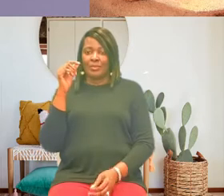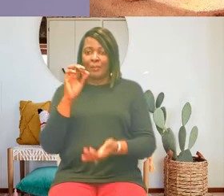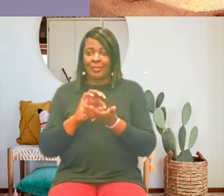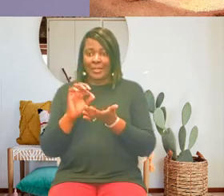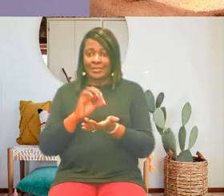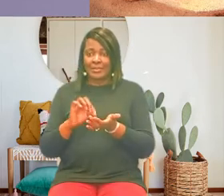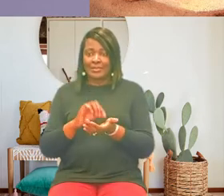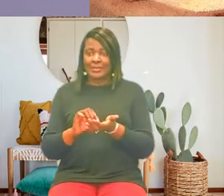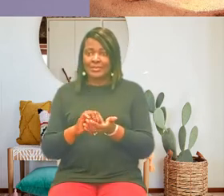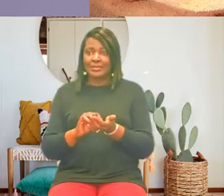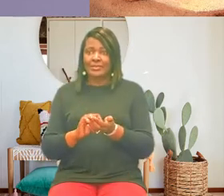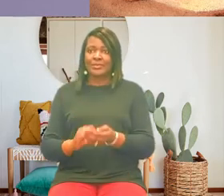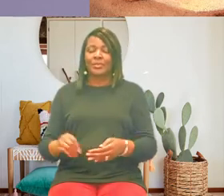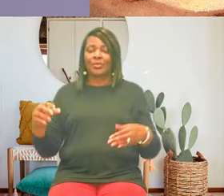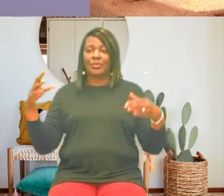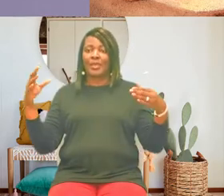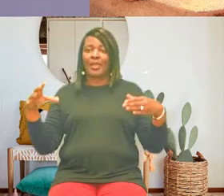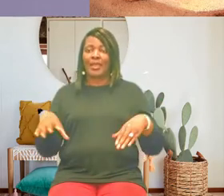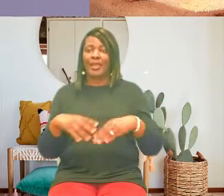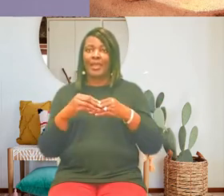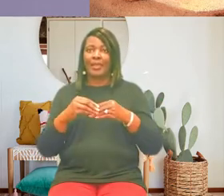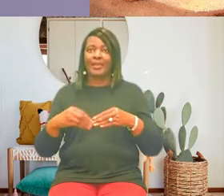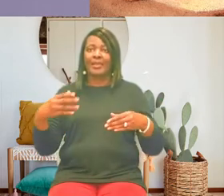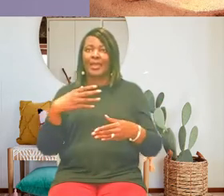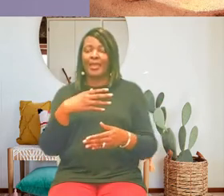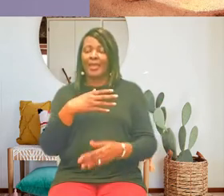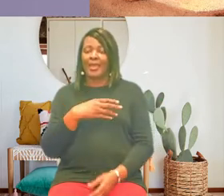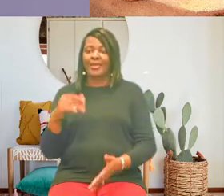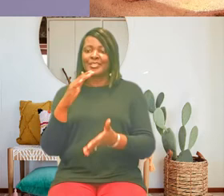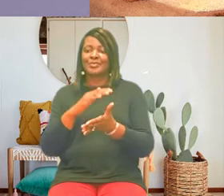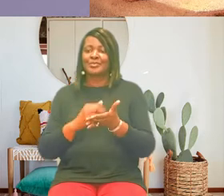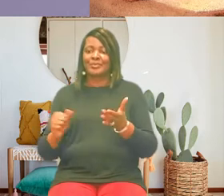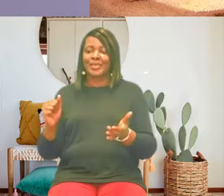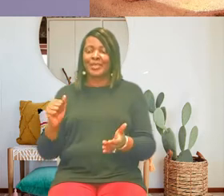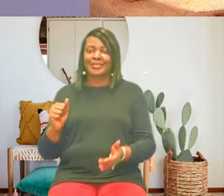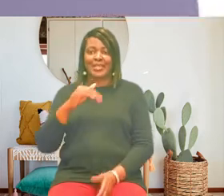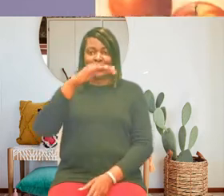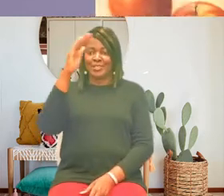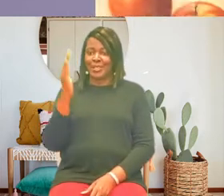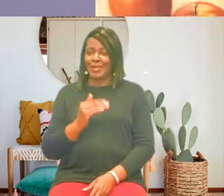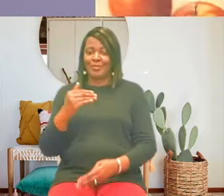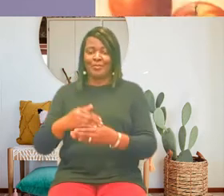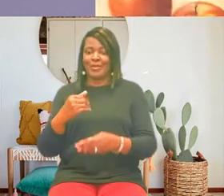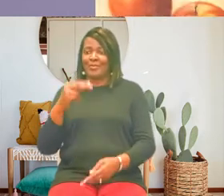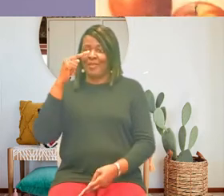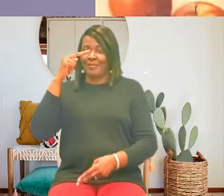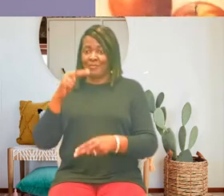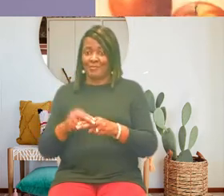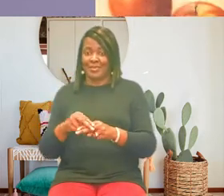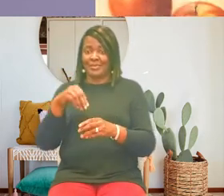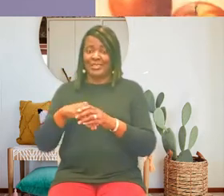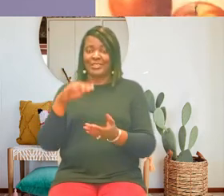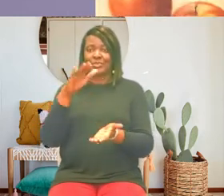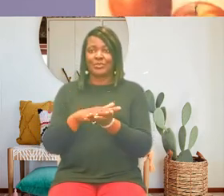with buttons on our underwear i've never had so much fun at school but after lunch